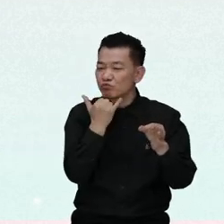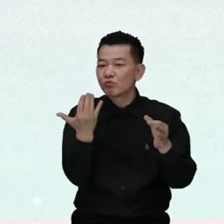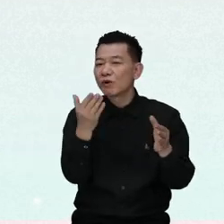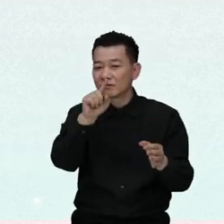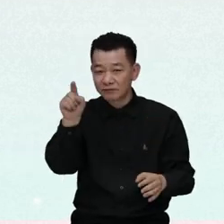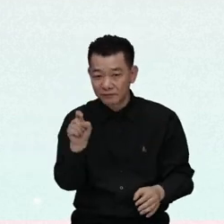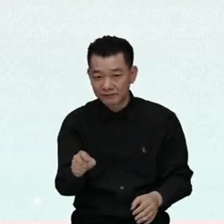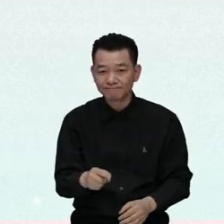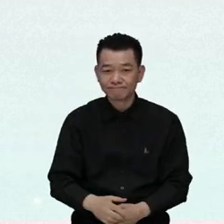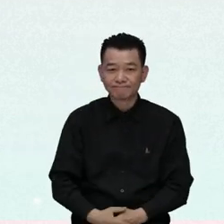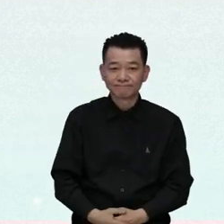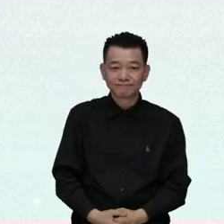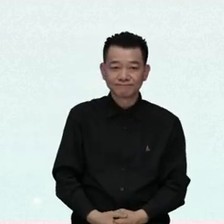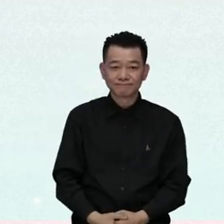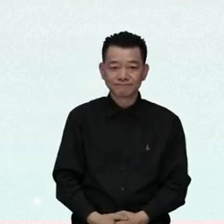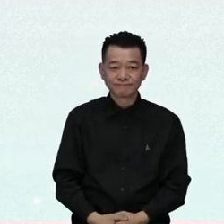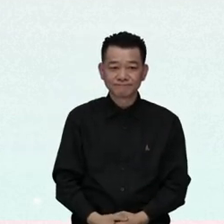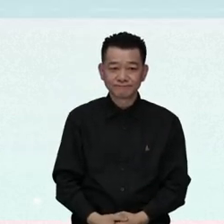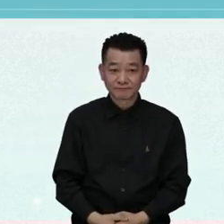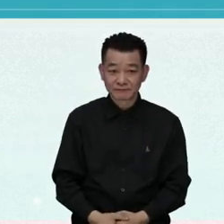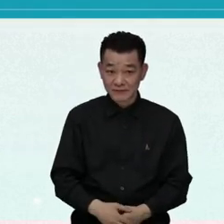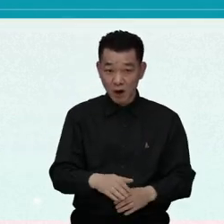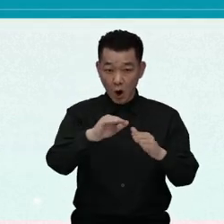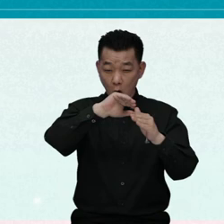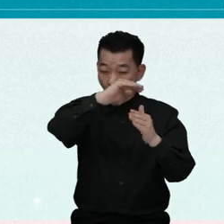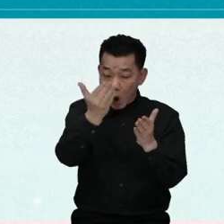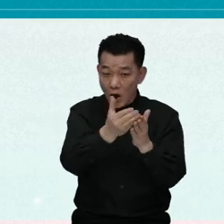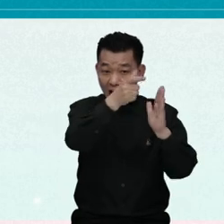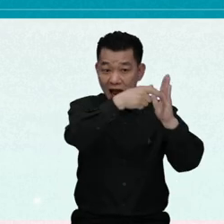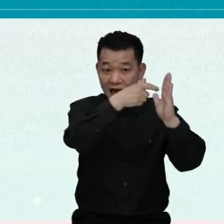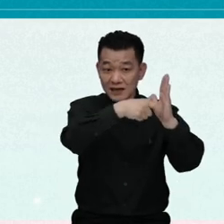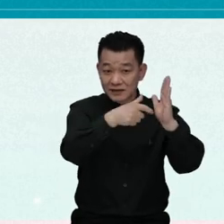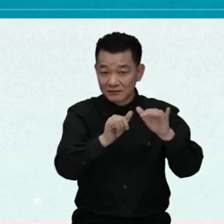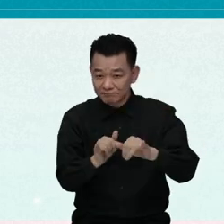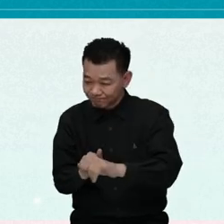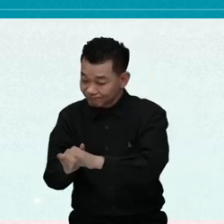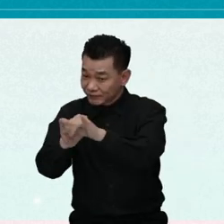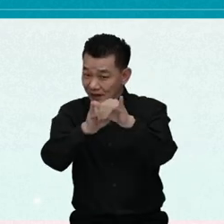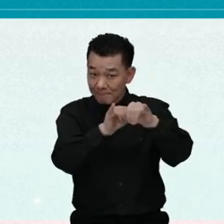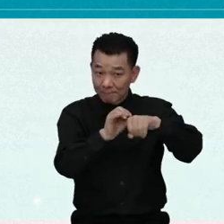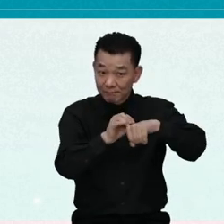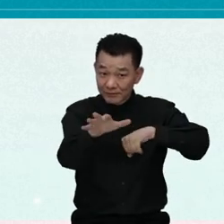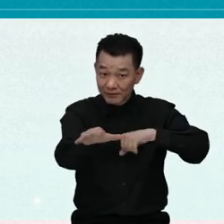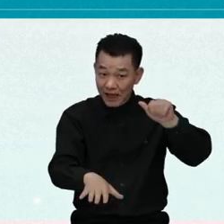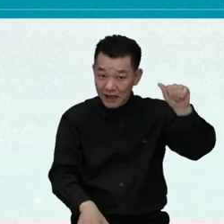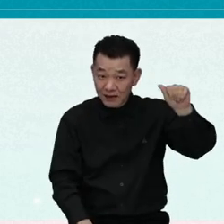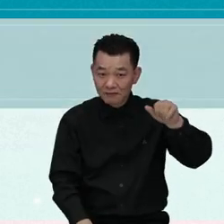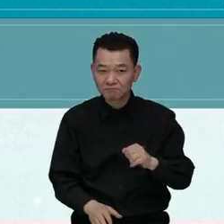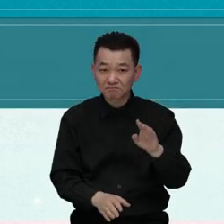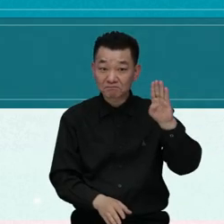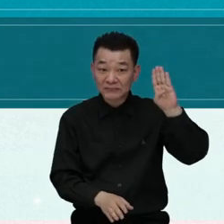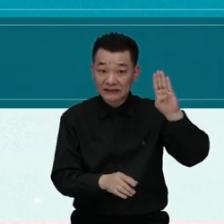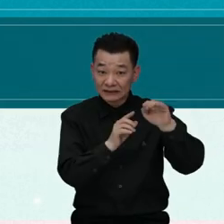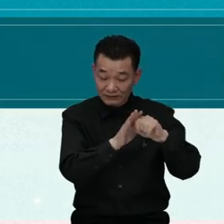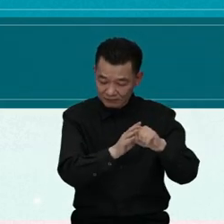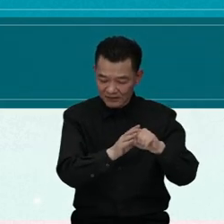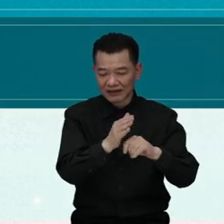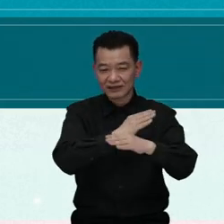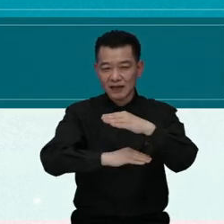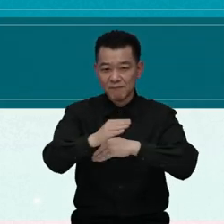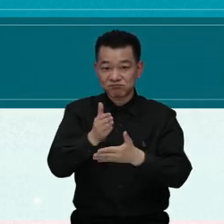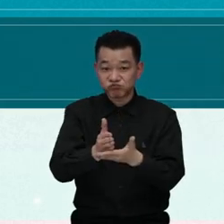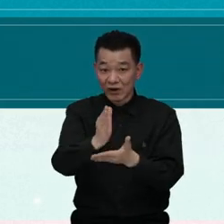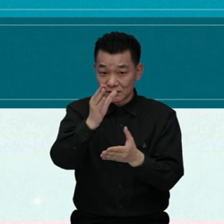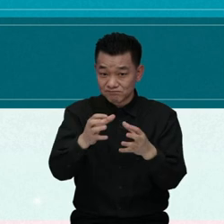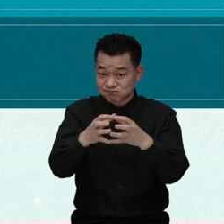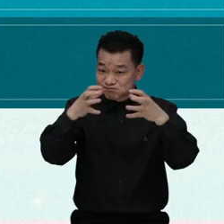Rights of Persons with Disabilities? A. It affects all the articles in the Convention. B. It is